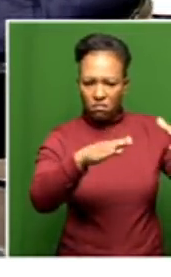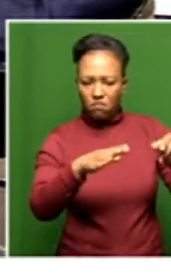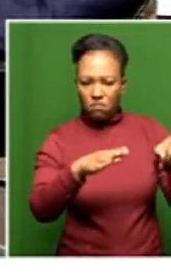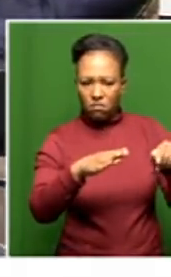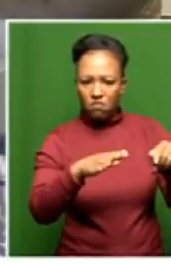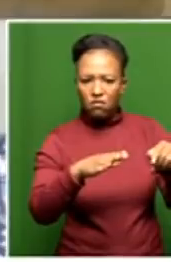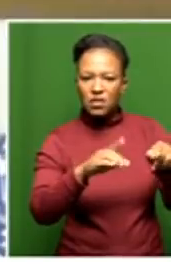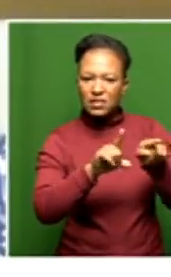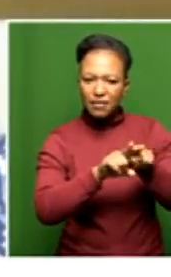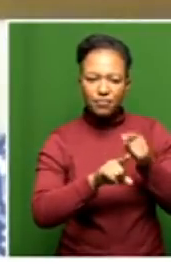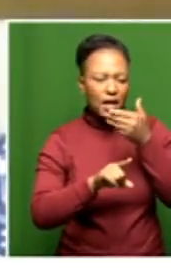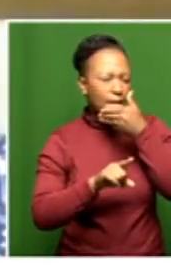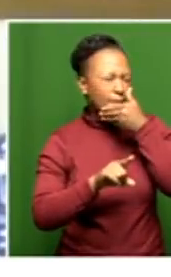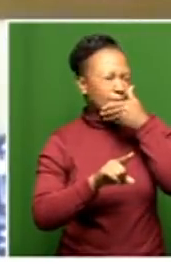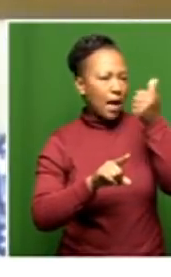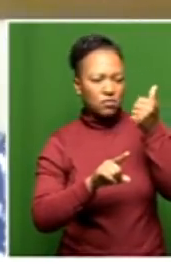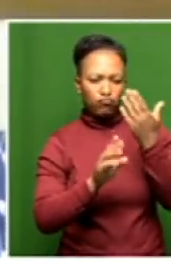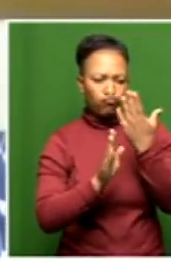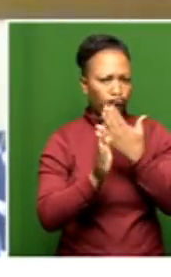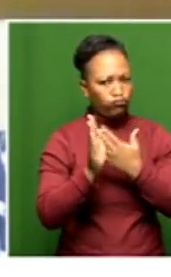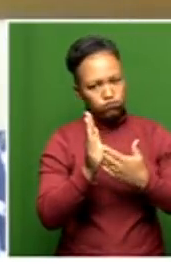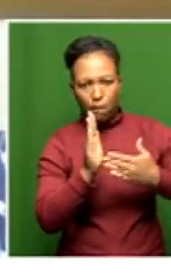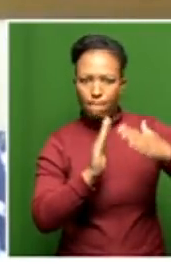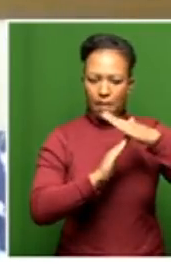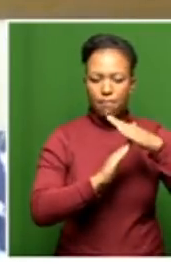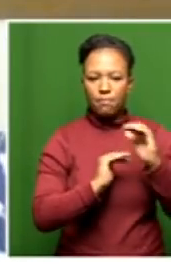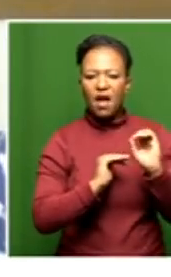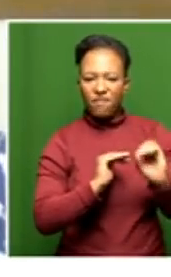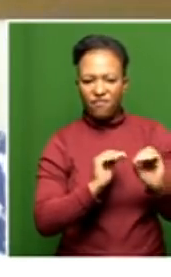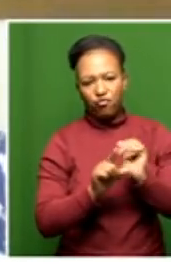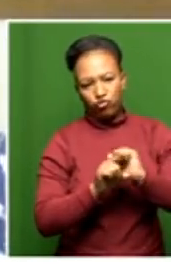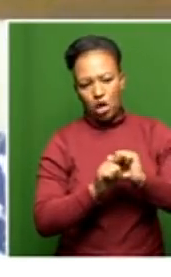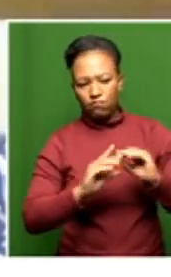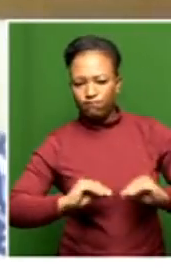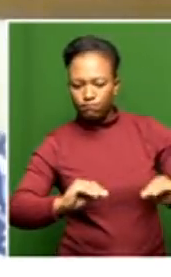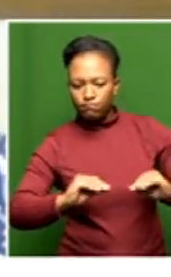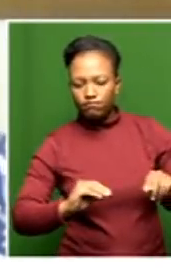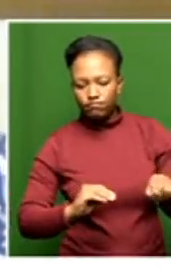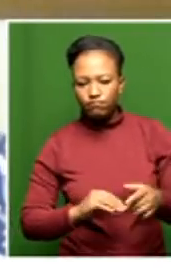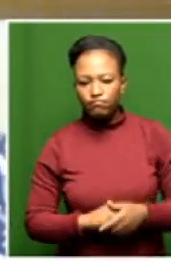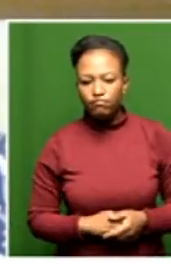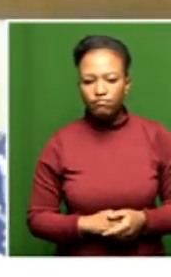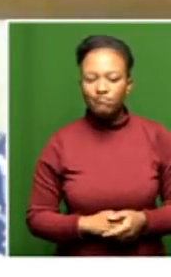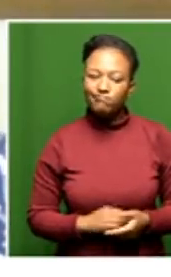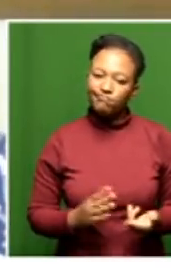I have some of the best staff that you can imagine. So I would think that, look, the